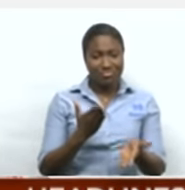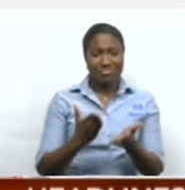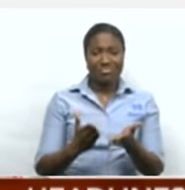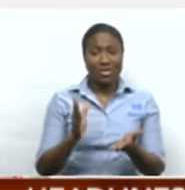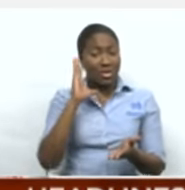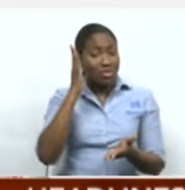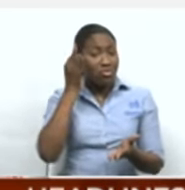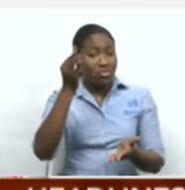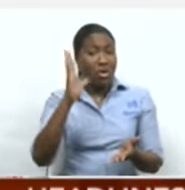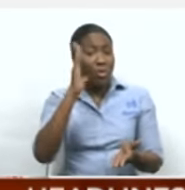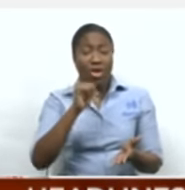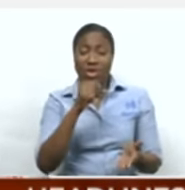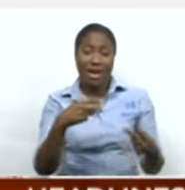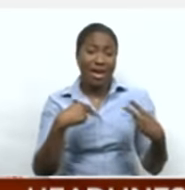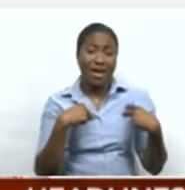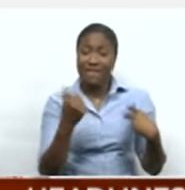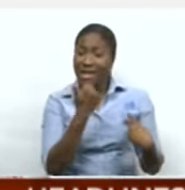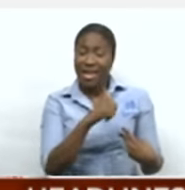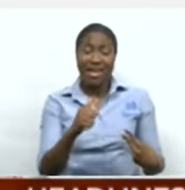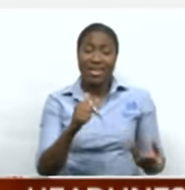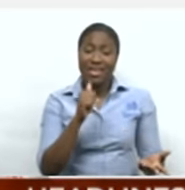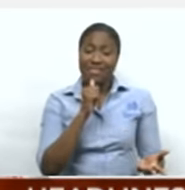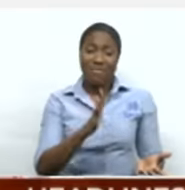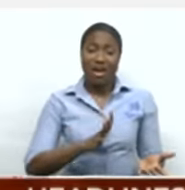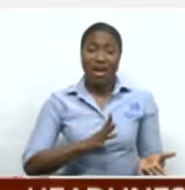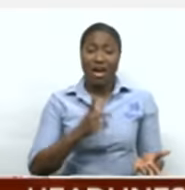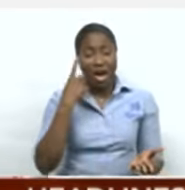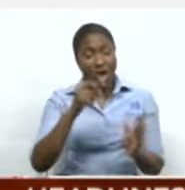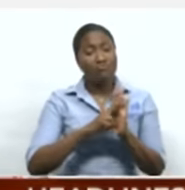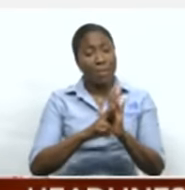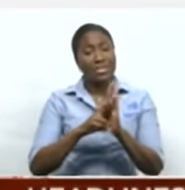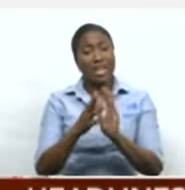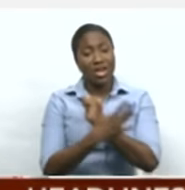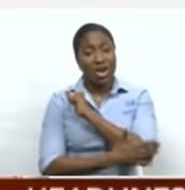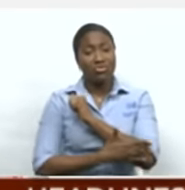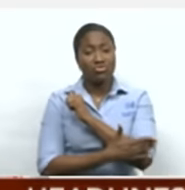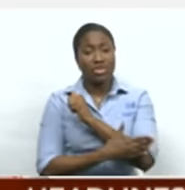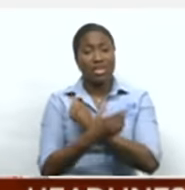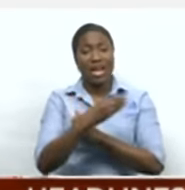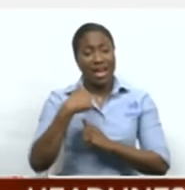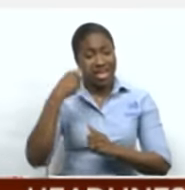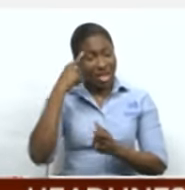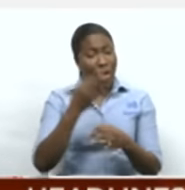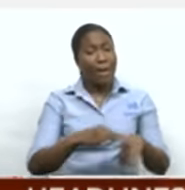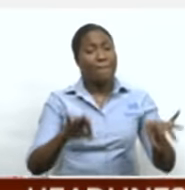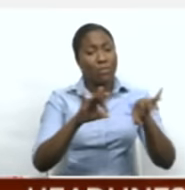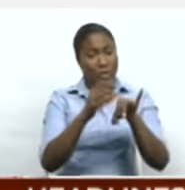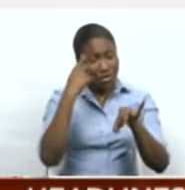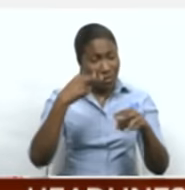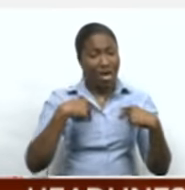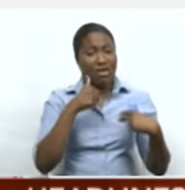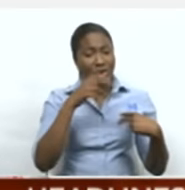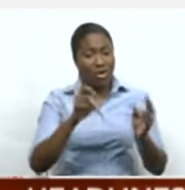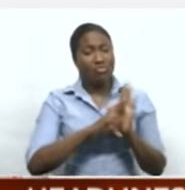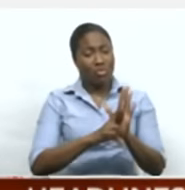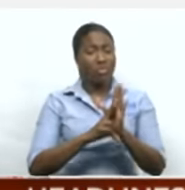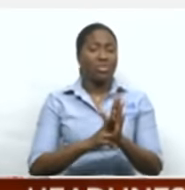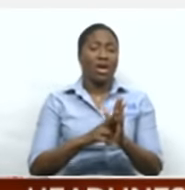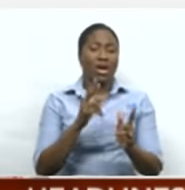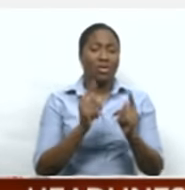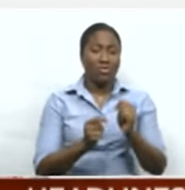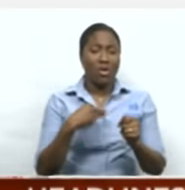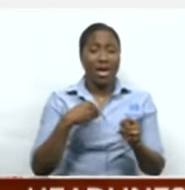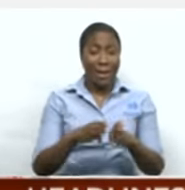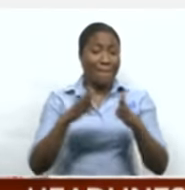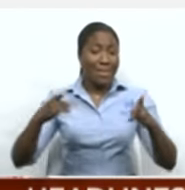have any females representing the country. And I think it's super important to have the representation at these big